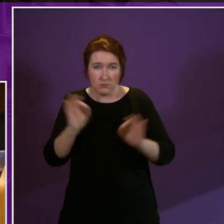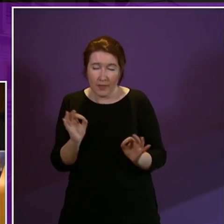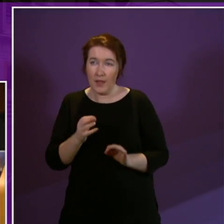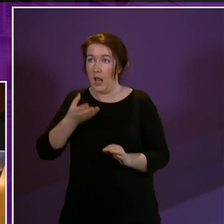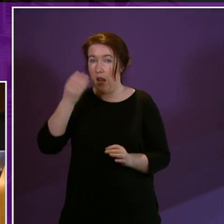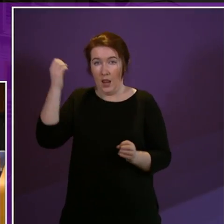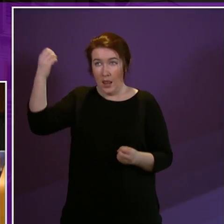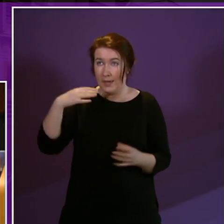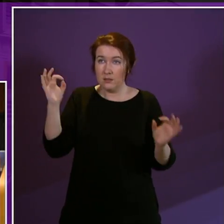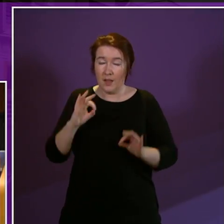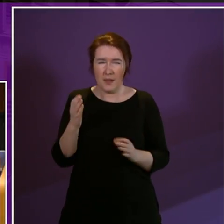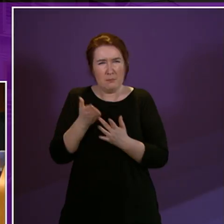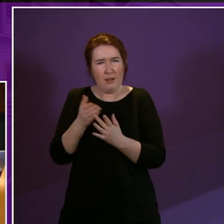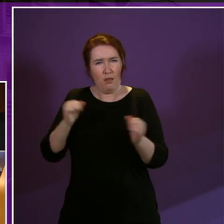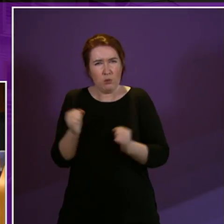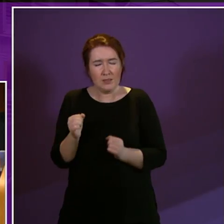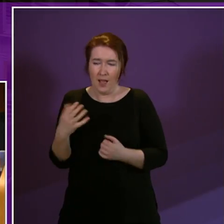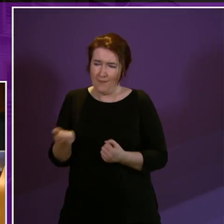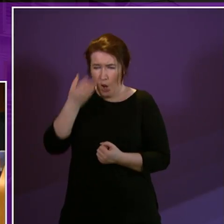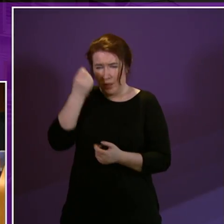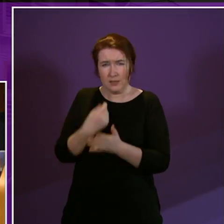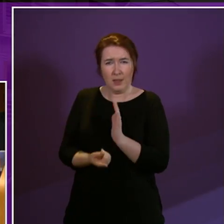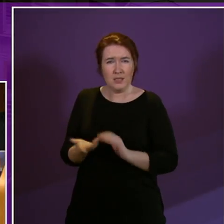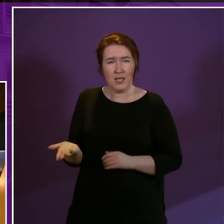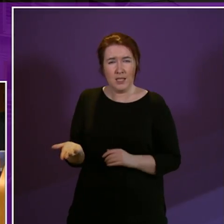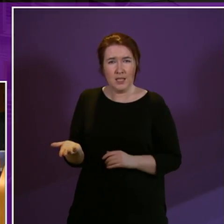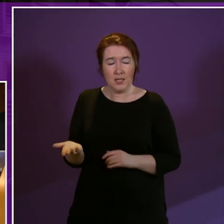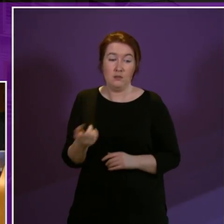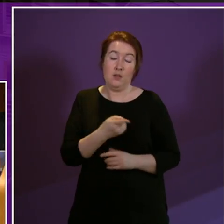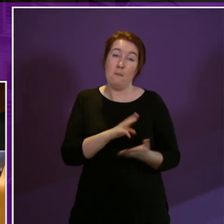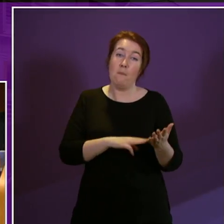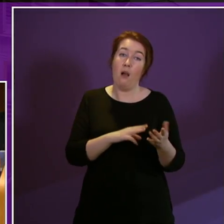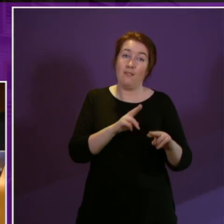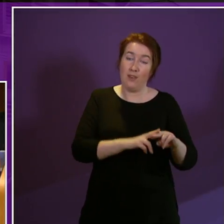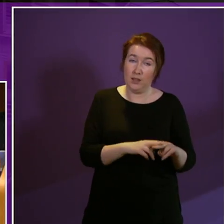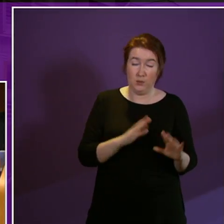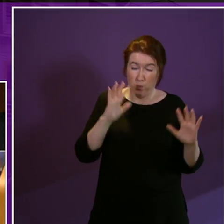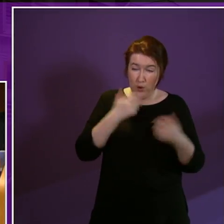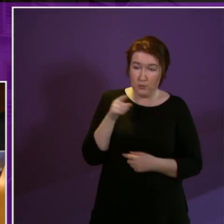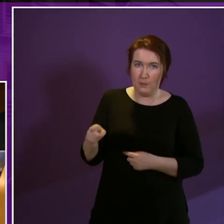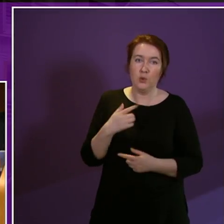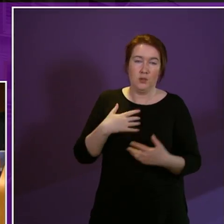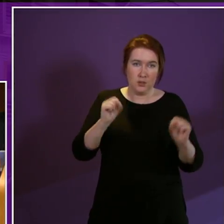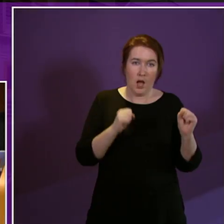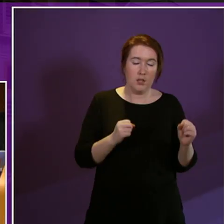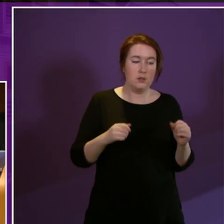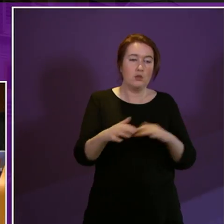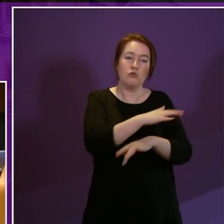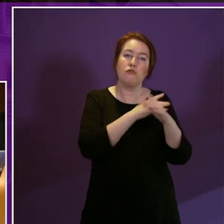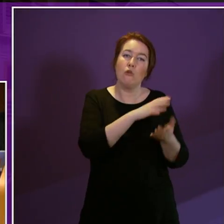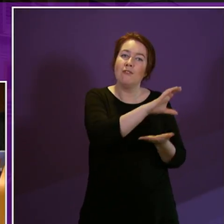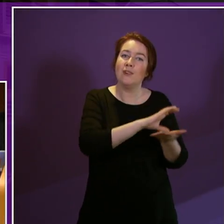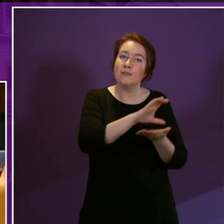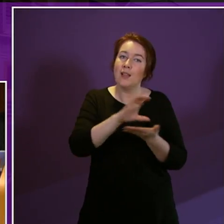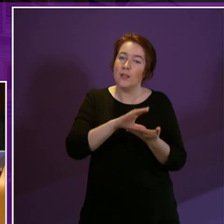had learning disabilities Mark Franklin was so worried about Donald that he started a crowdfunder to pay his £160